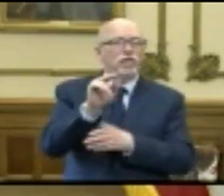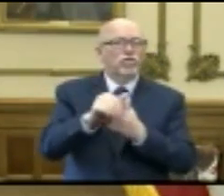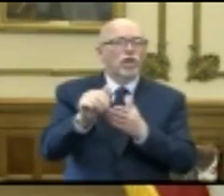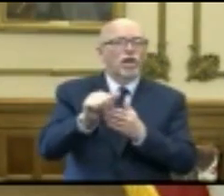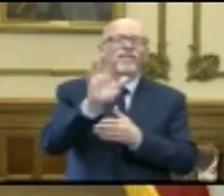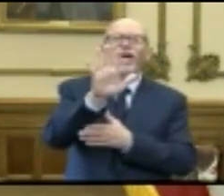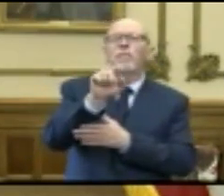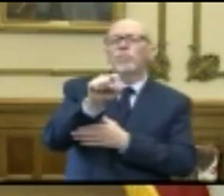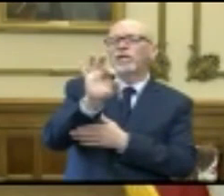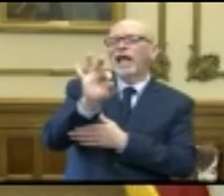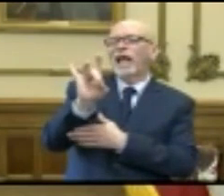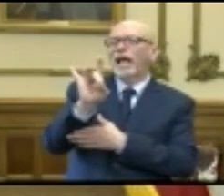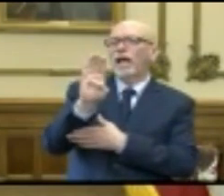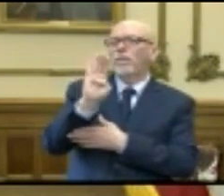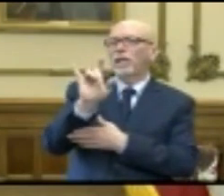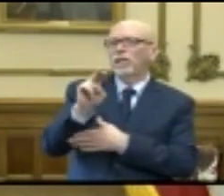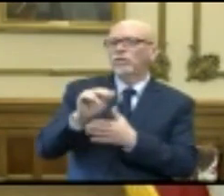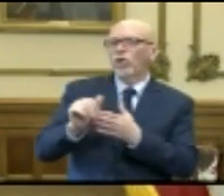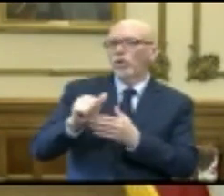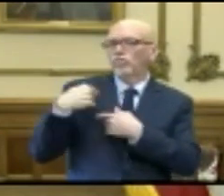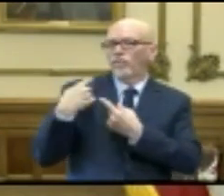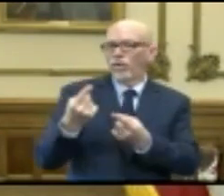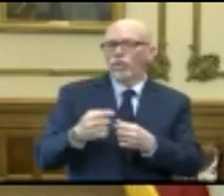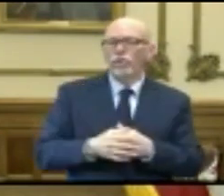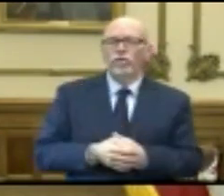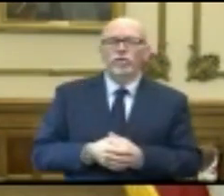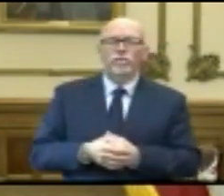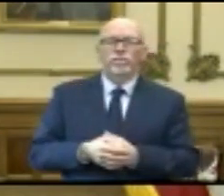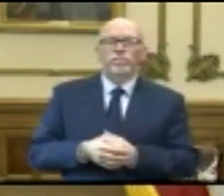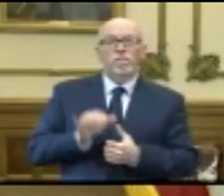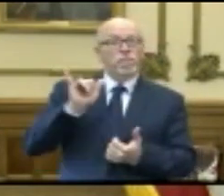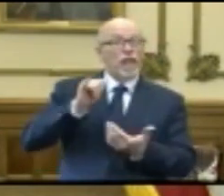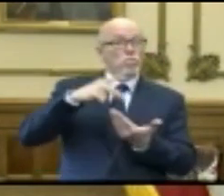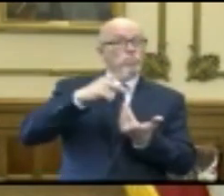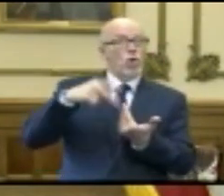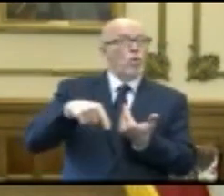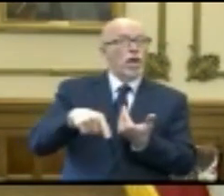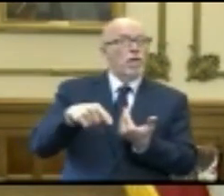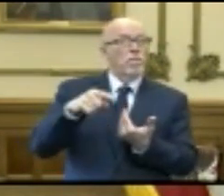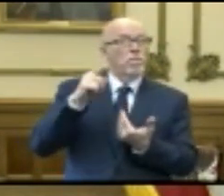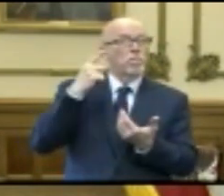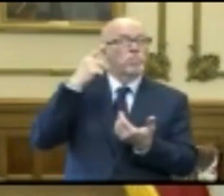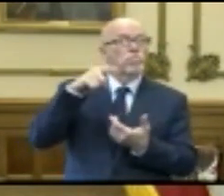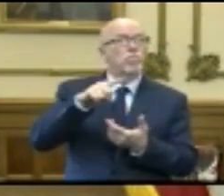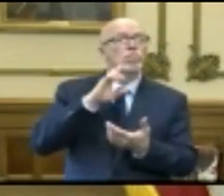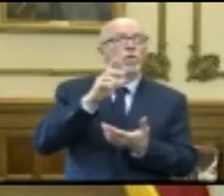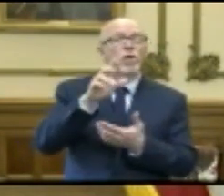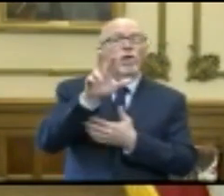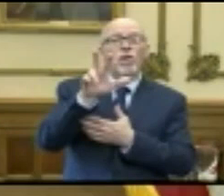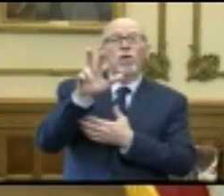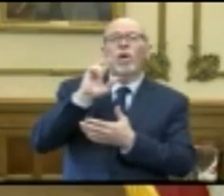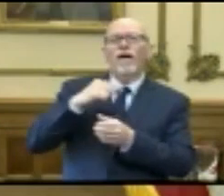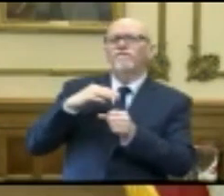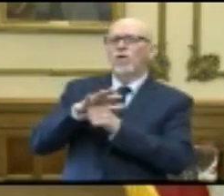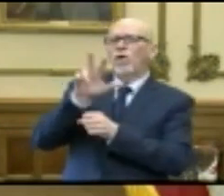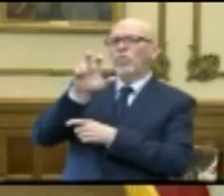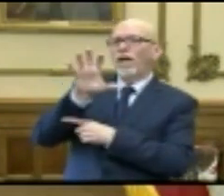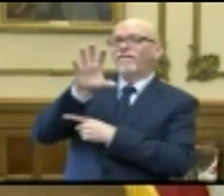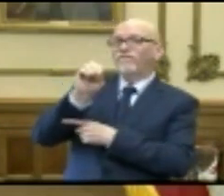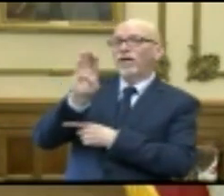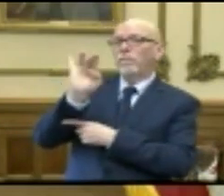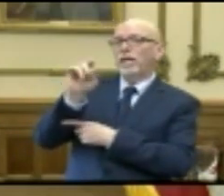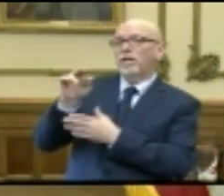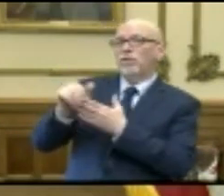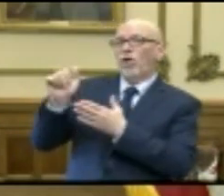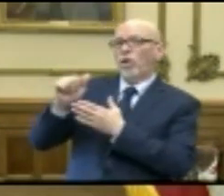.98 billion to date. This program authorized a full $350 billion for small business